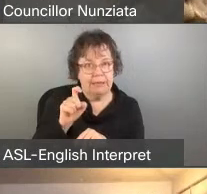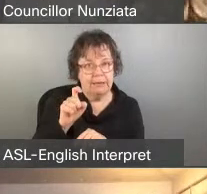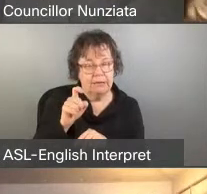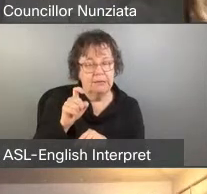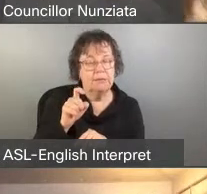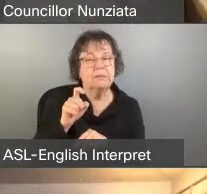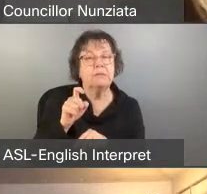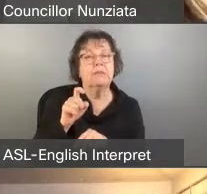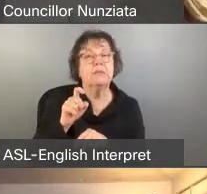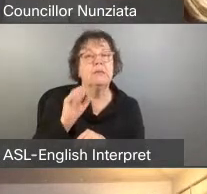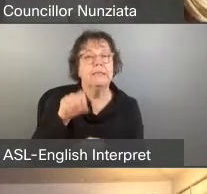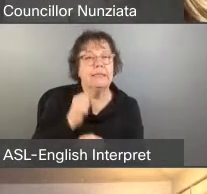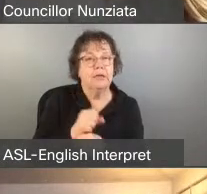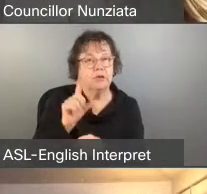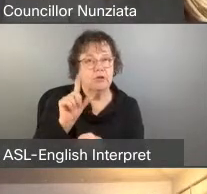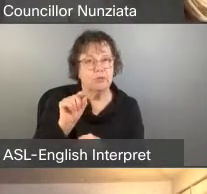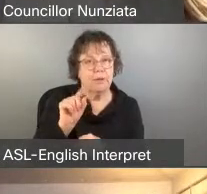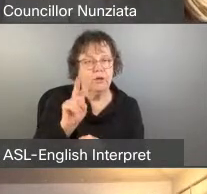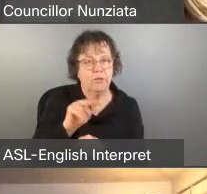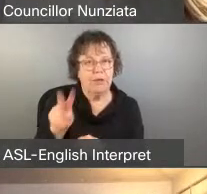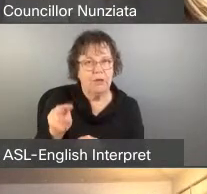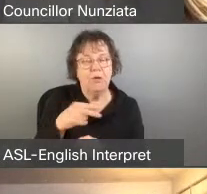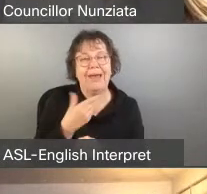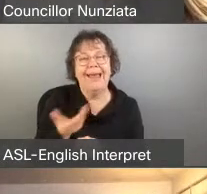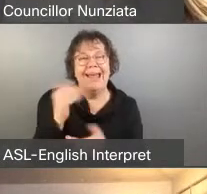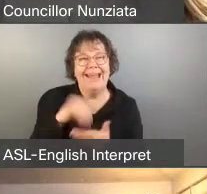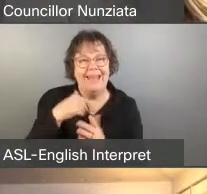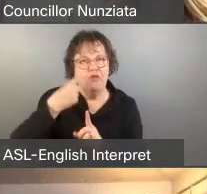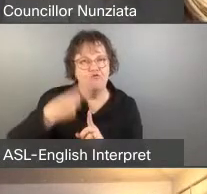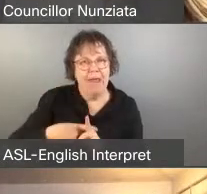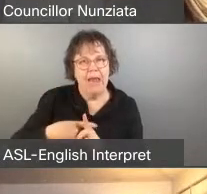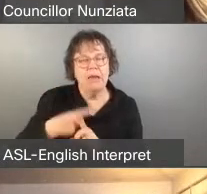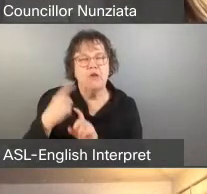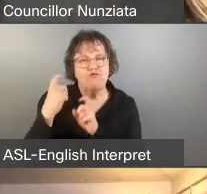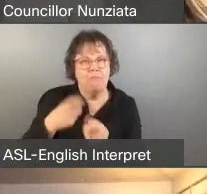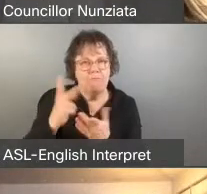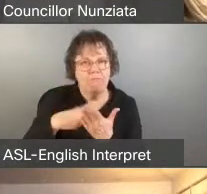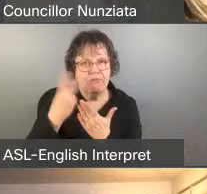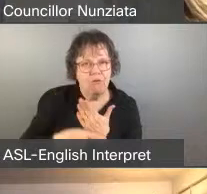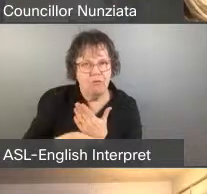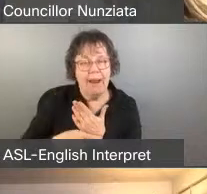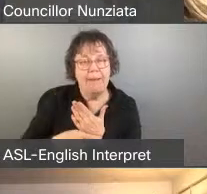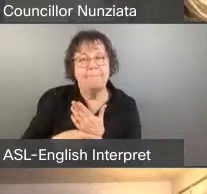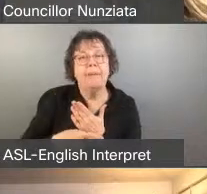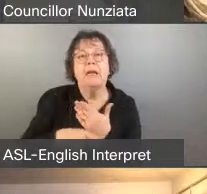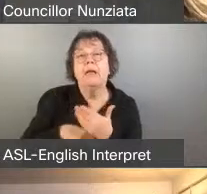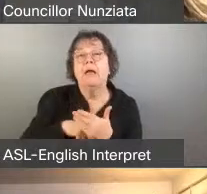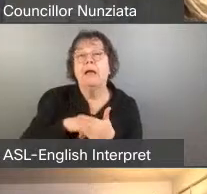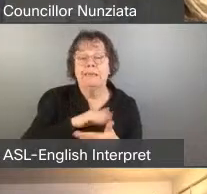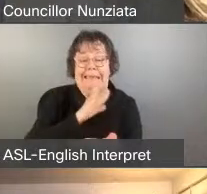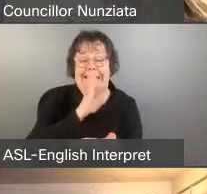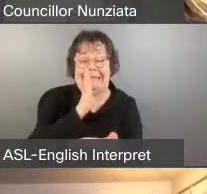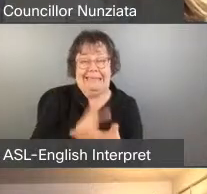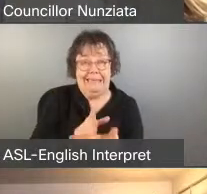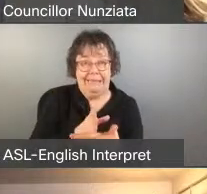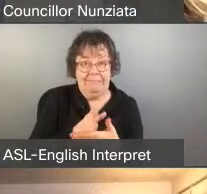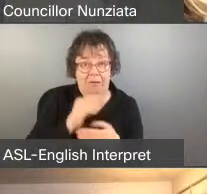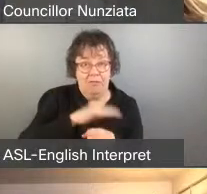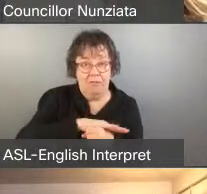um, make permanent the funding for the rent grant program, uh, which is a non repayable grant from the Toronto rent bank.